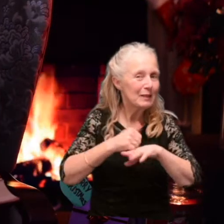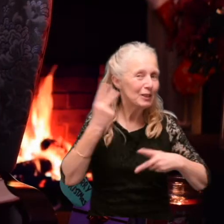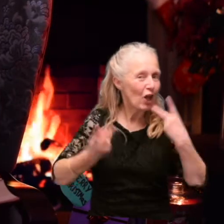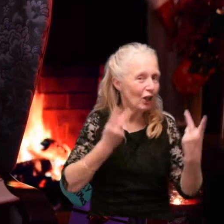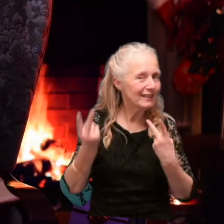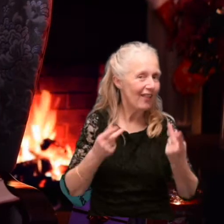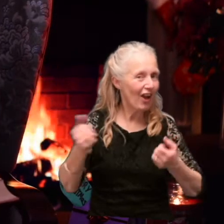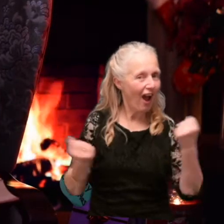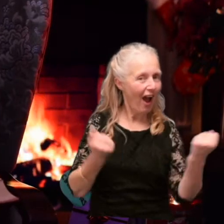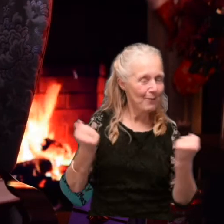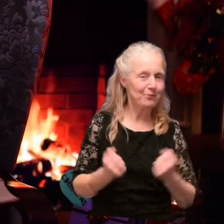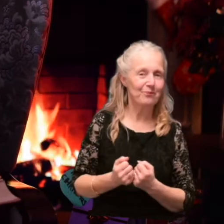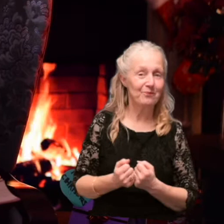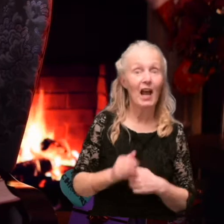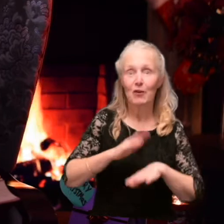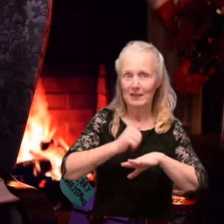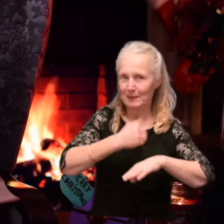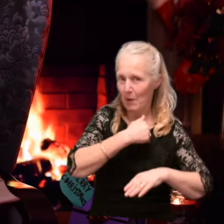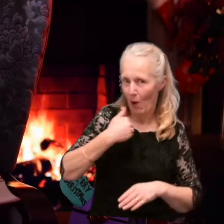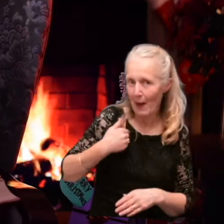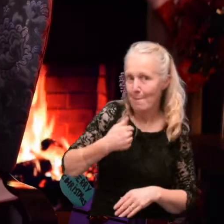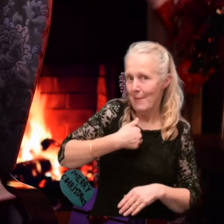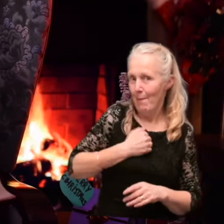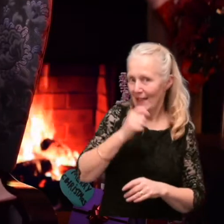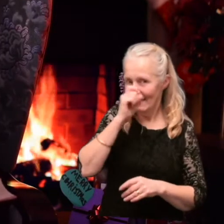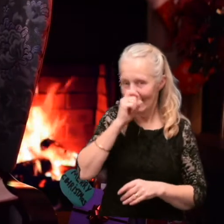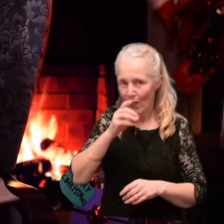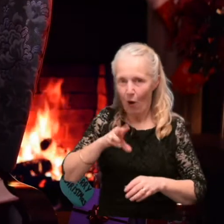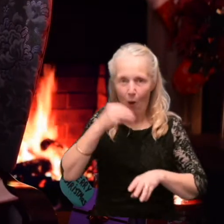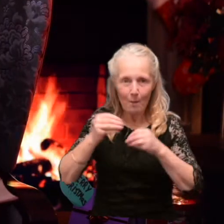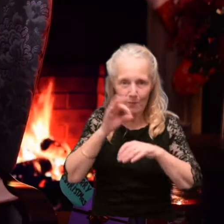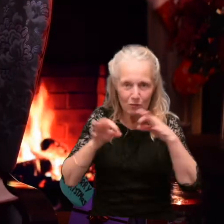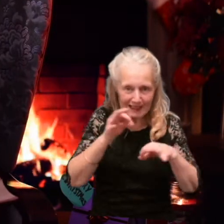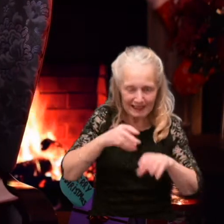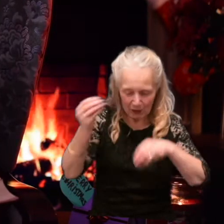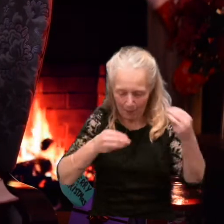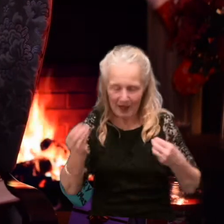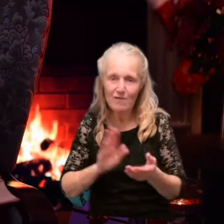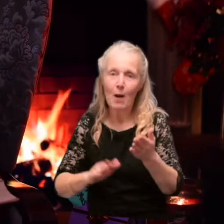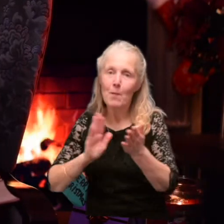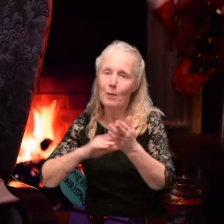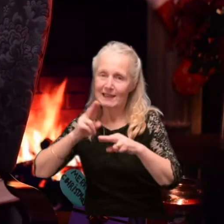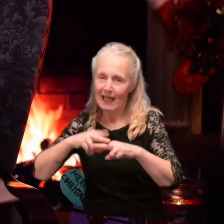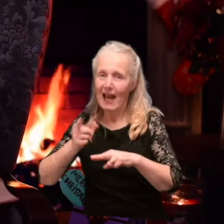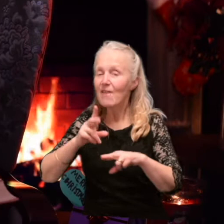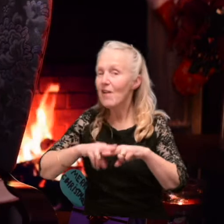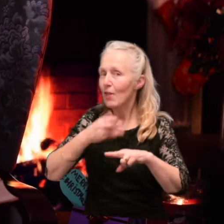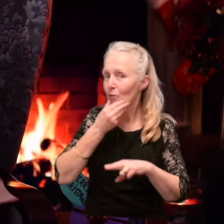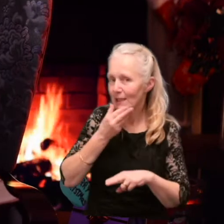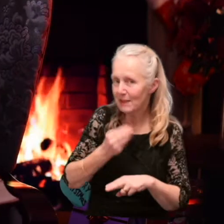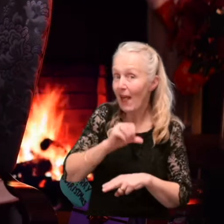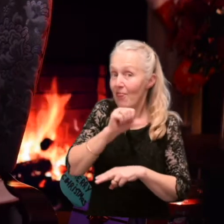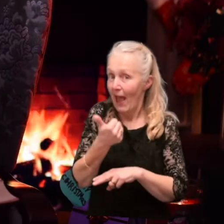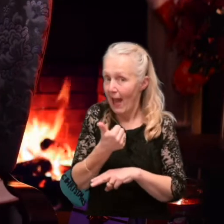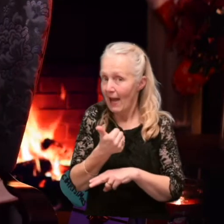On Christmas morning me and my sister open presents from mummy and daddy and from Father Christmas and then